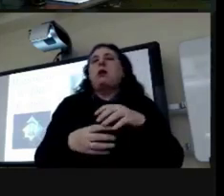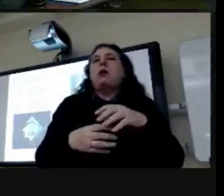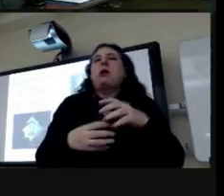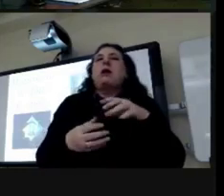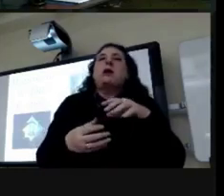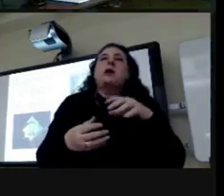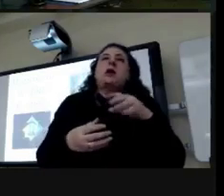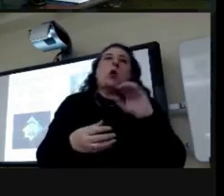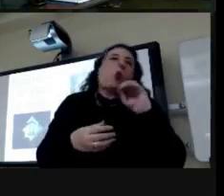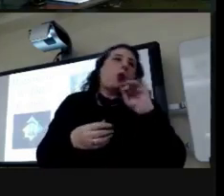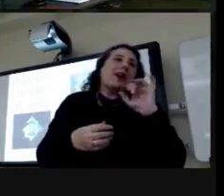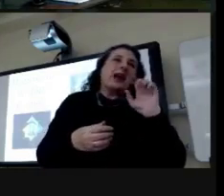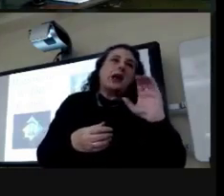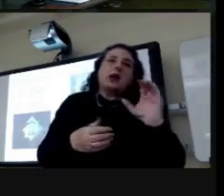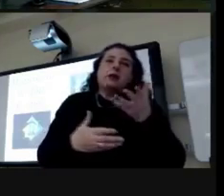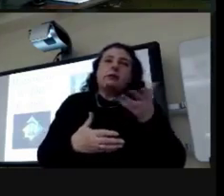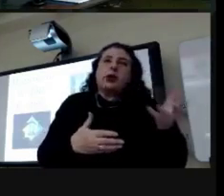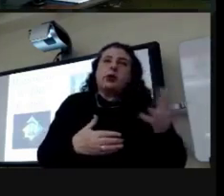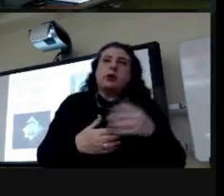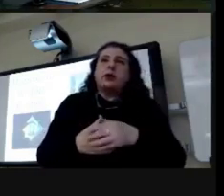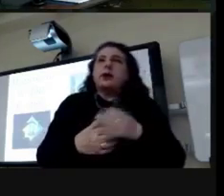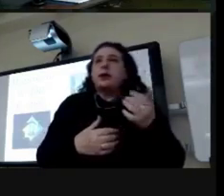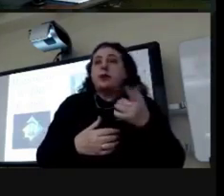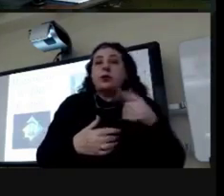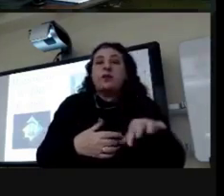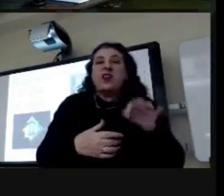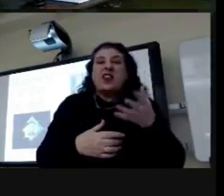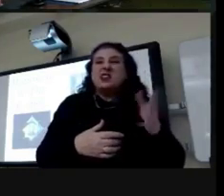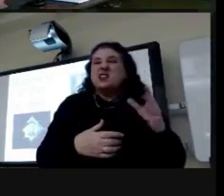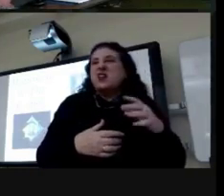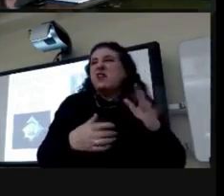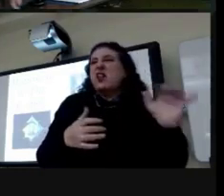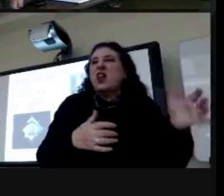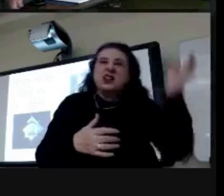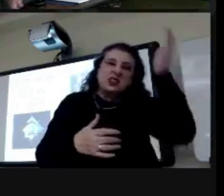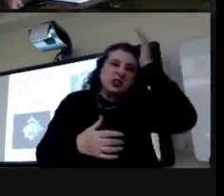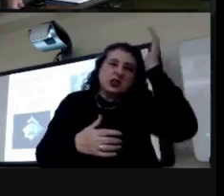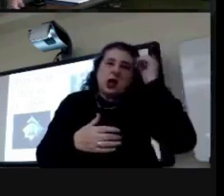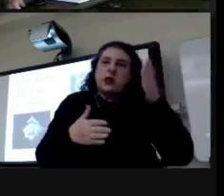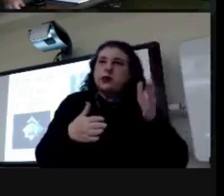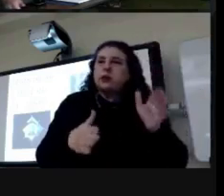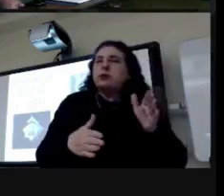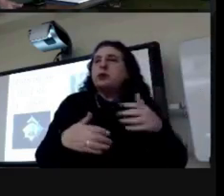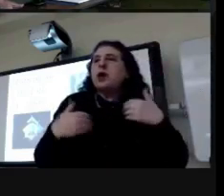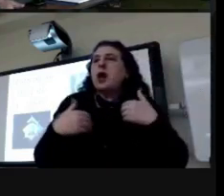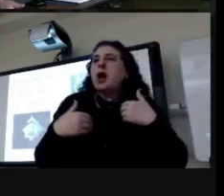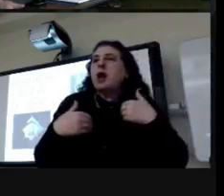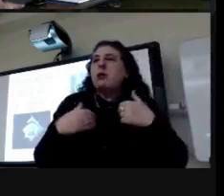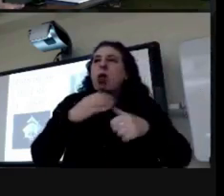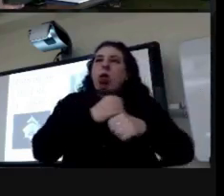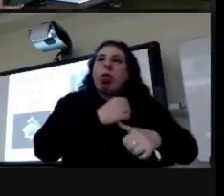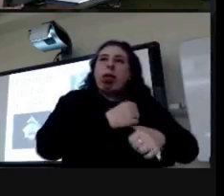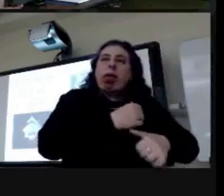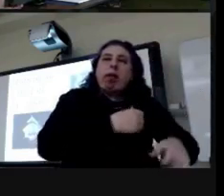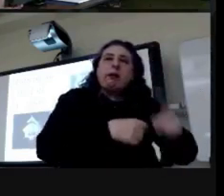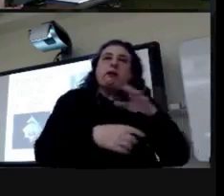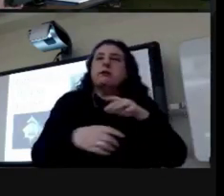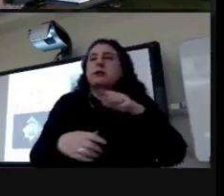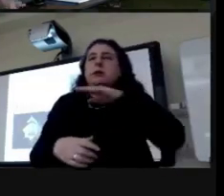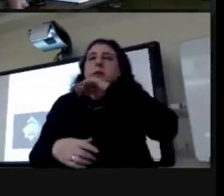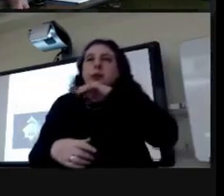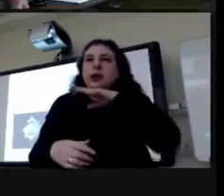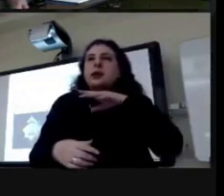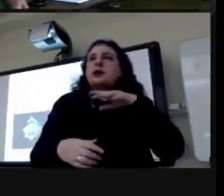so anywhere you find that stuff like the trash on the street the animal droppings from the pigs the ruts in the road